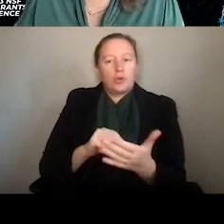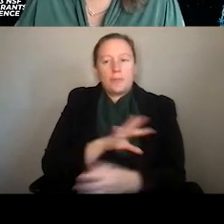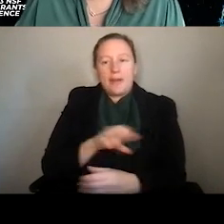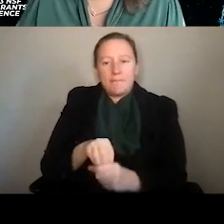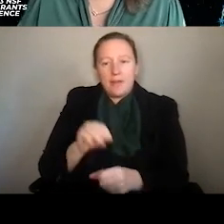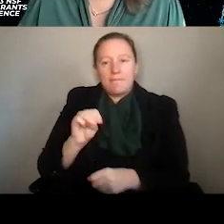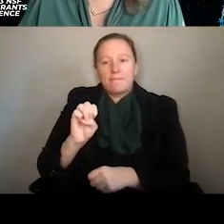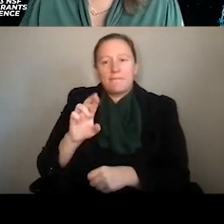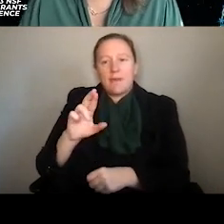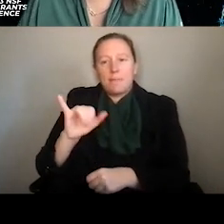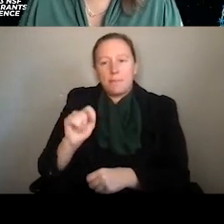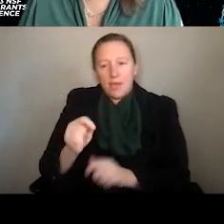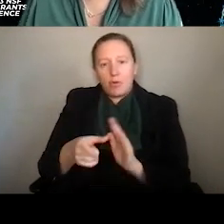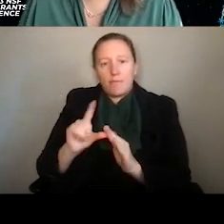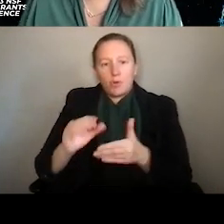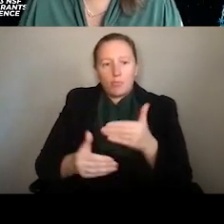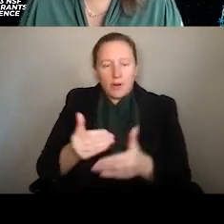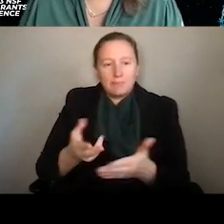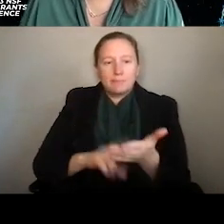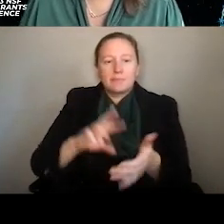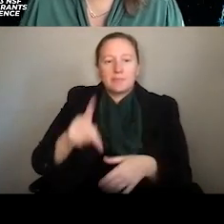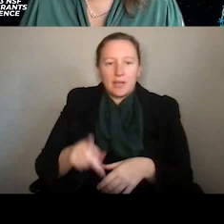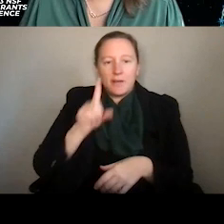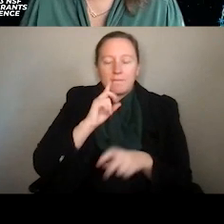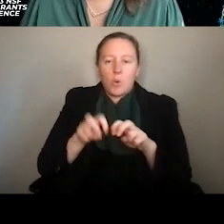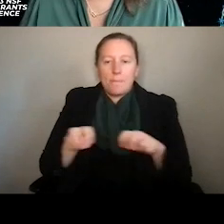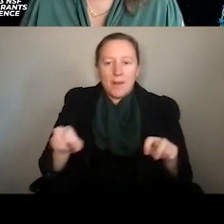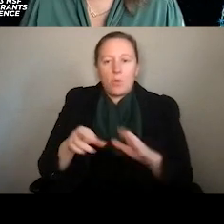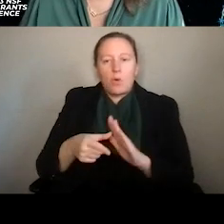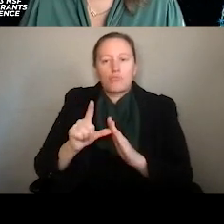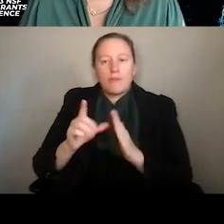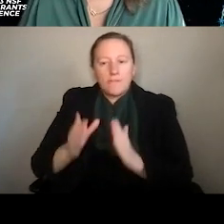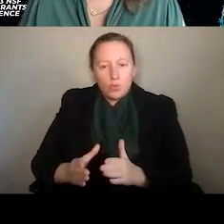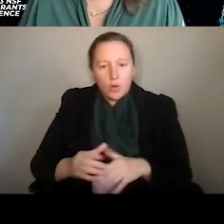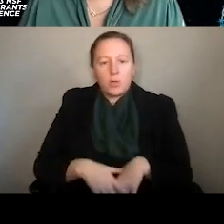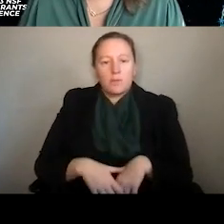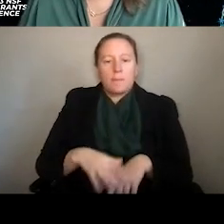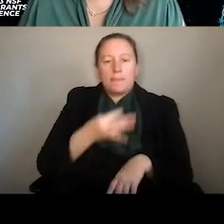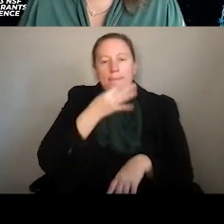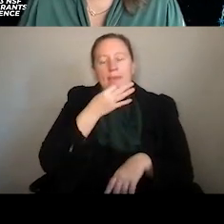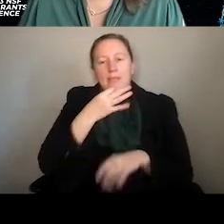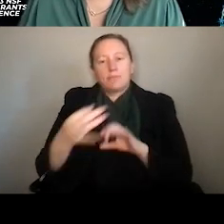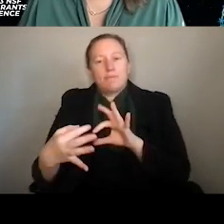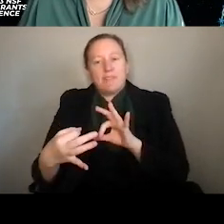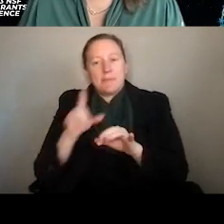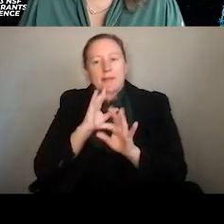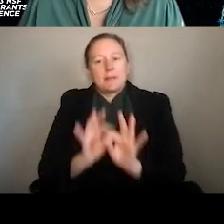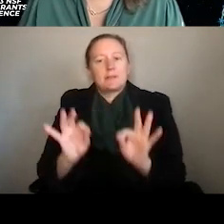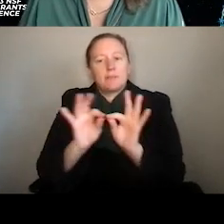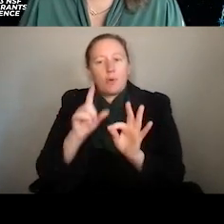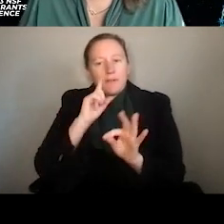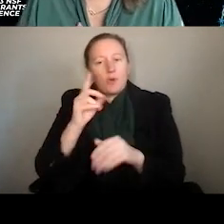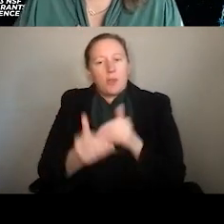process. And so you can sign up here this QR code to be a panelist or reviewer. Expert feedback is really essential to the